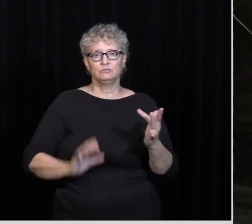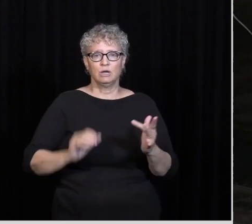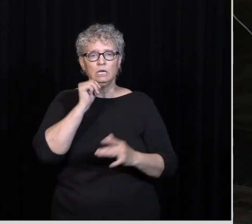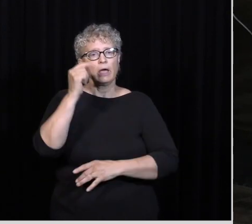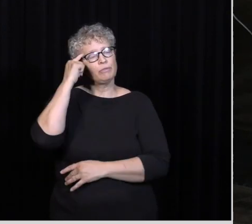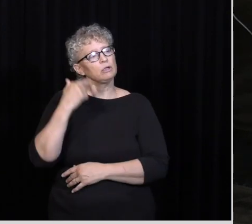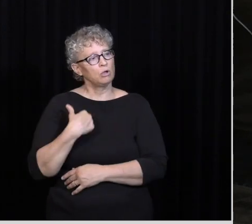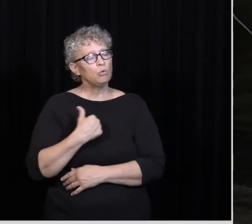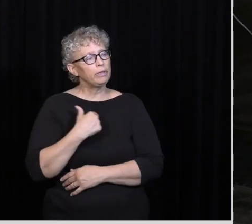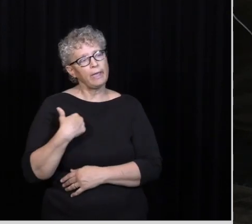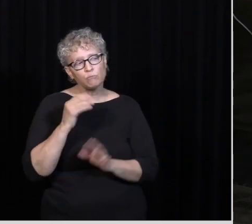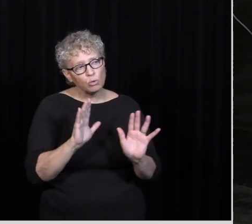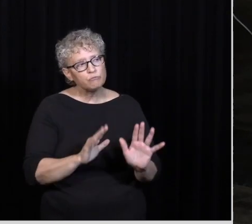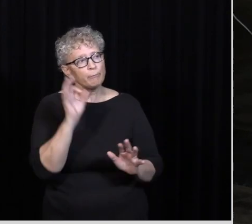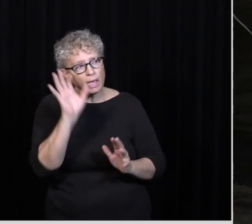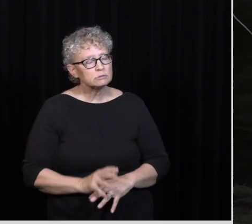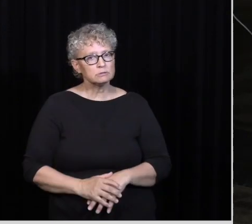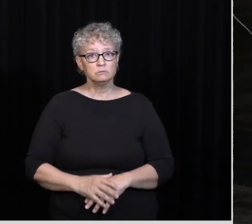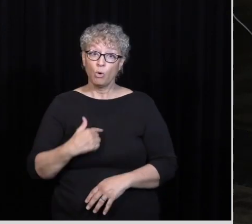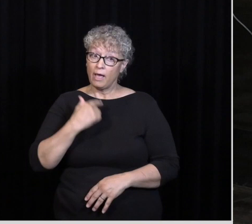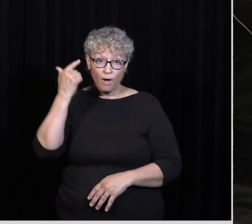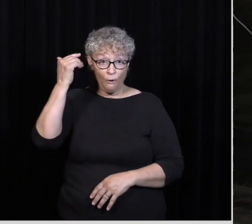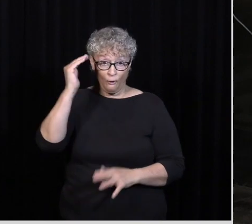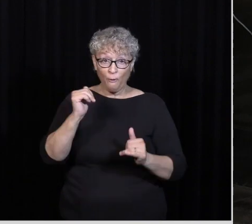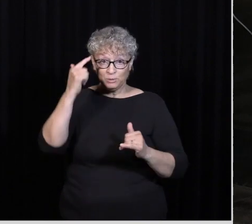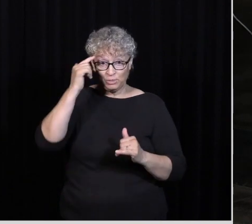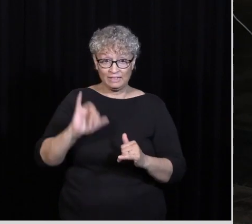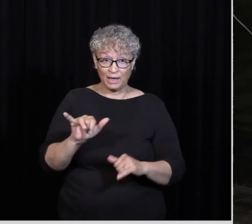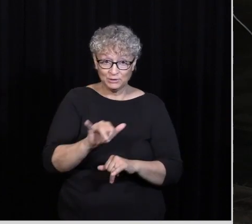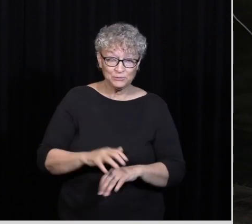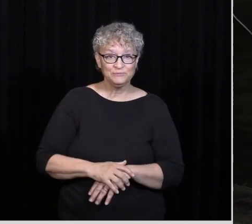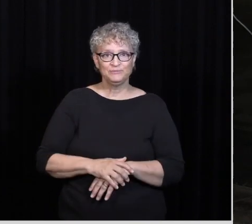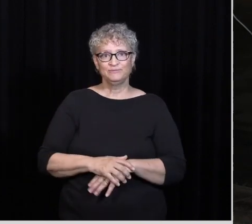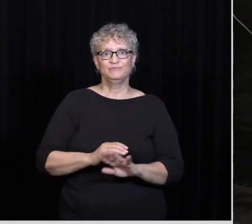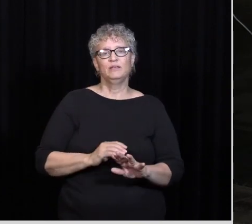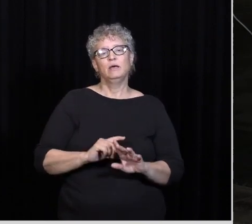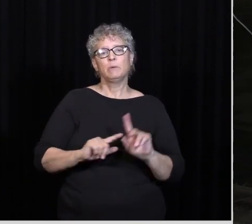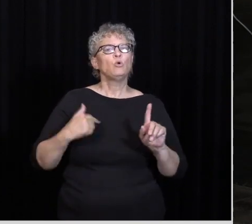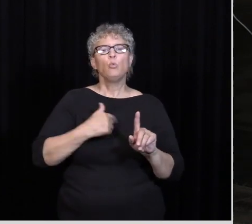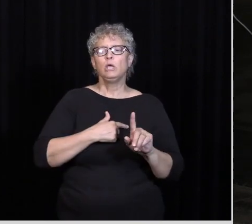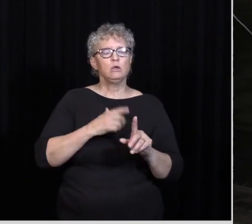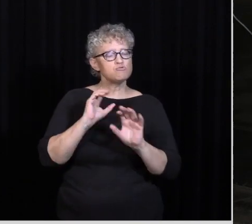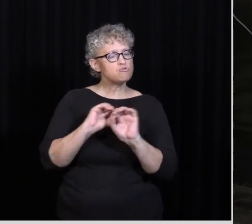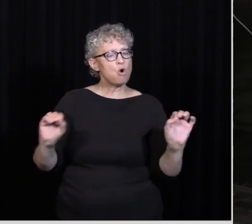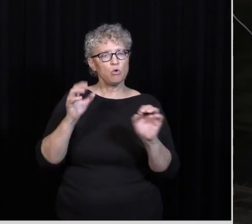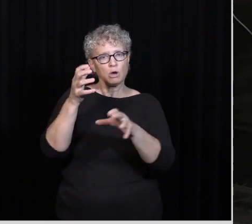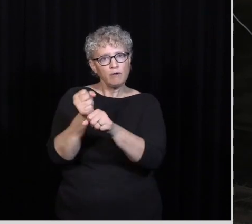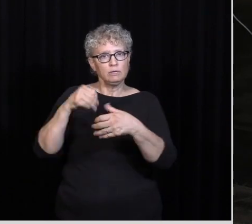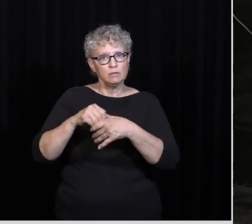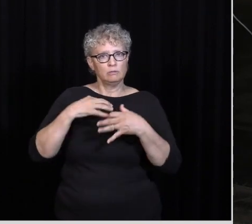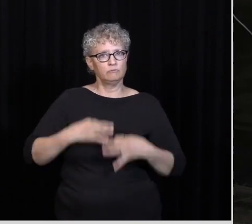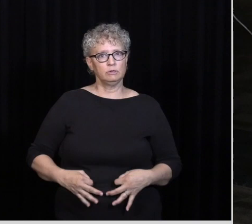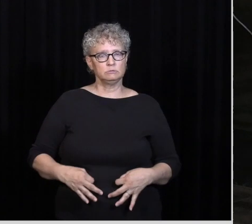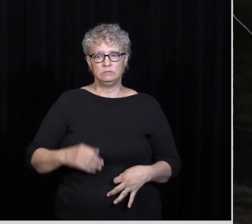Although I hope You think that too Third right Put confidence in the flesh No confidence in the flesh So instead of Instead of being A